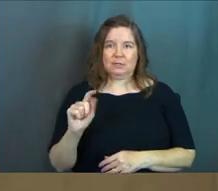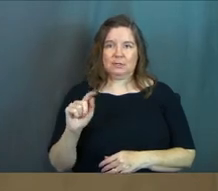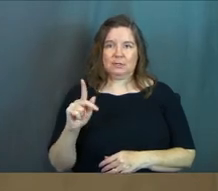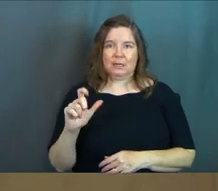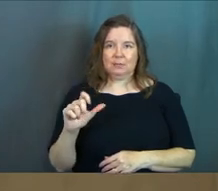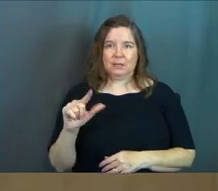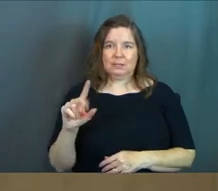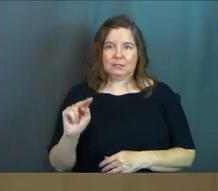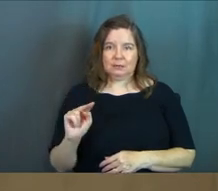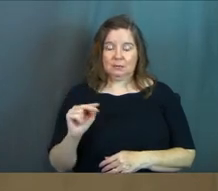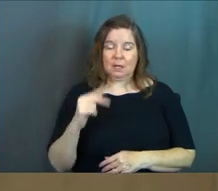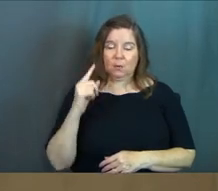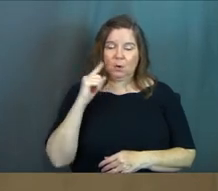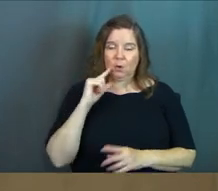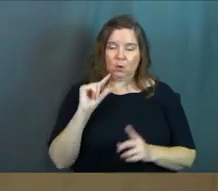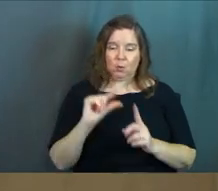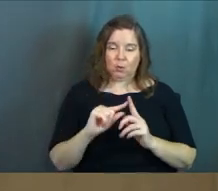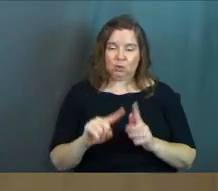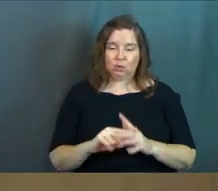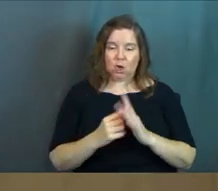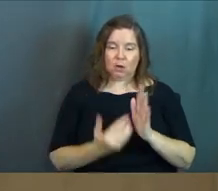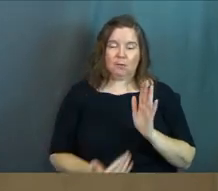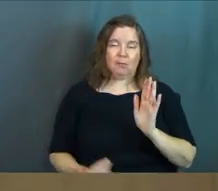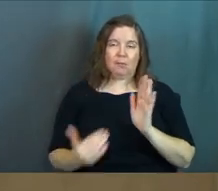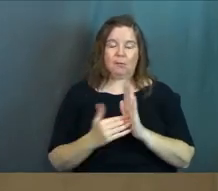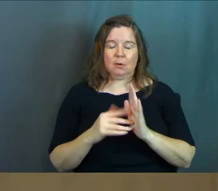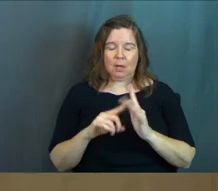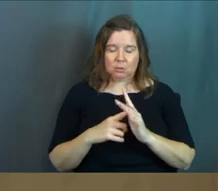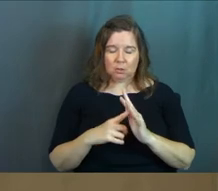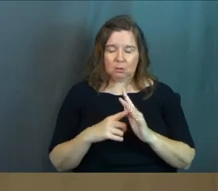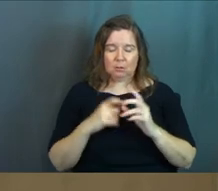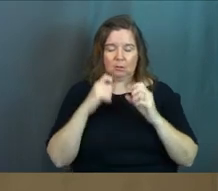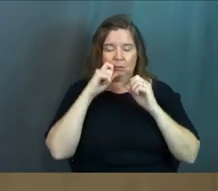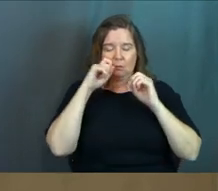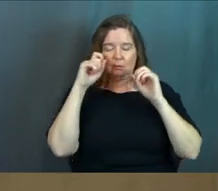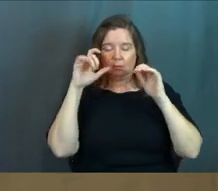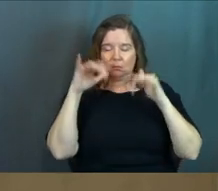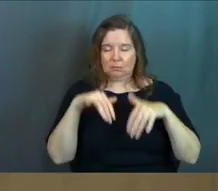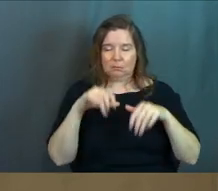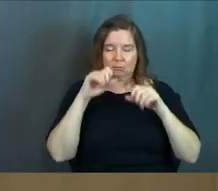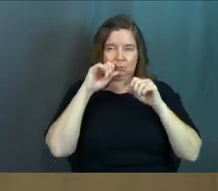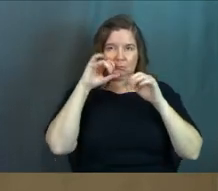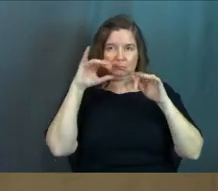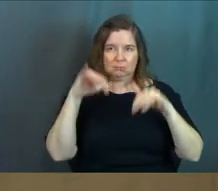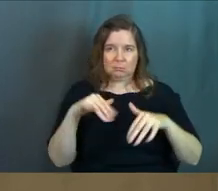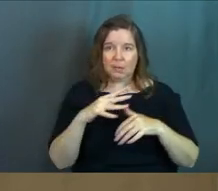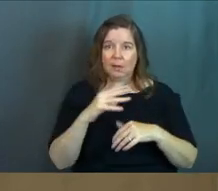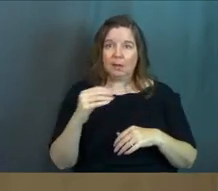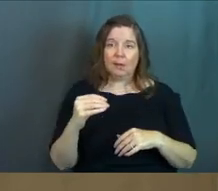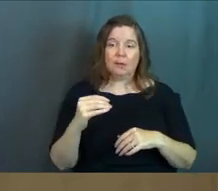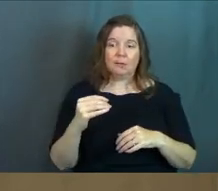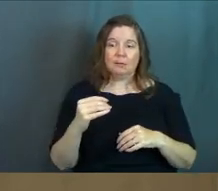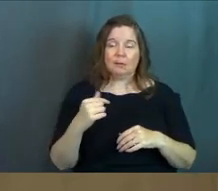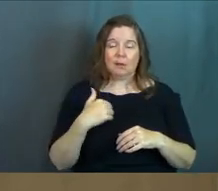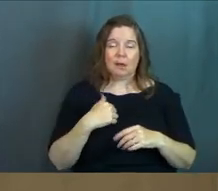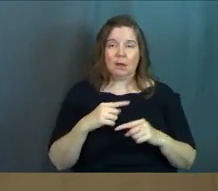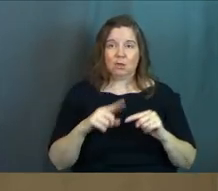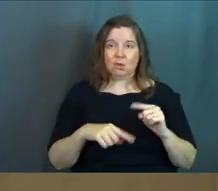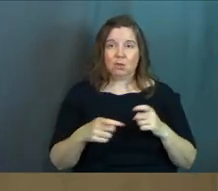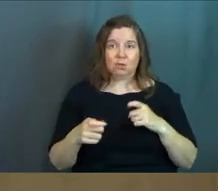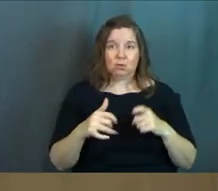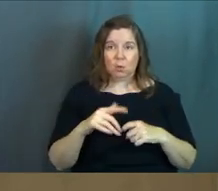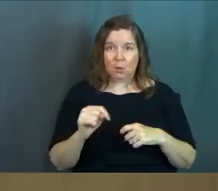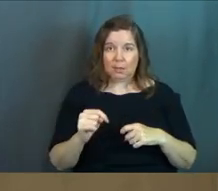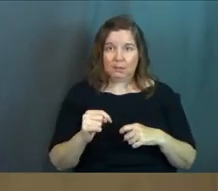And when I heard the words, Starting Over, I immediately started bawling my eyes out. And I couldn't